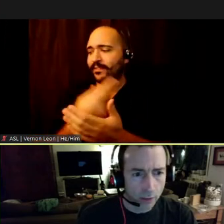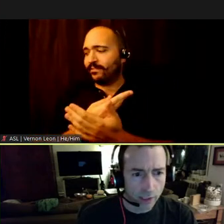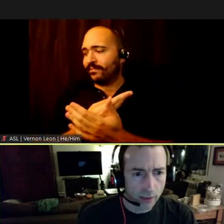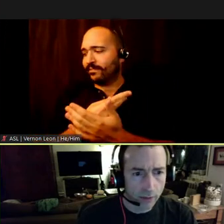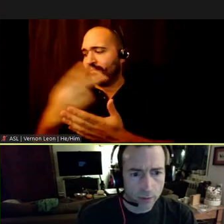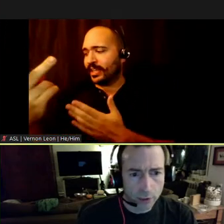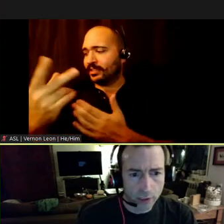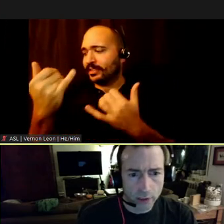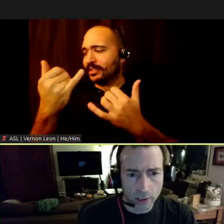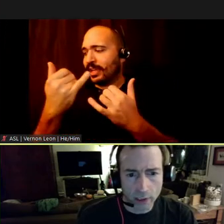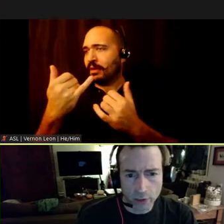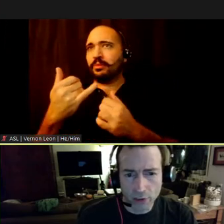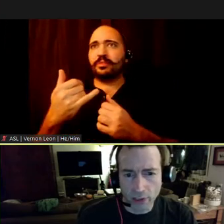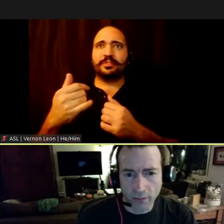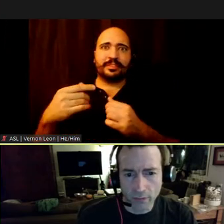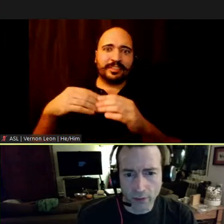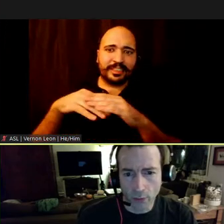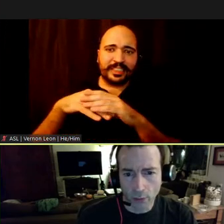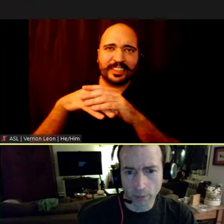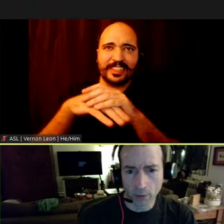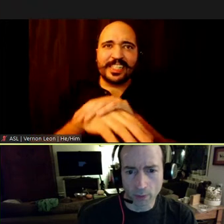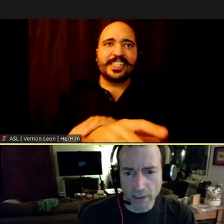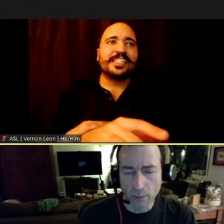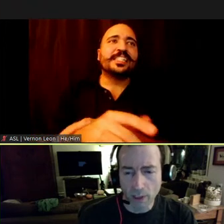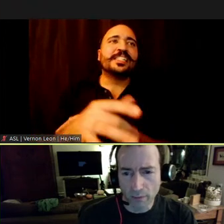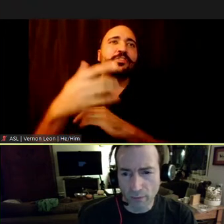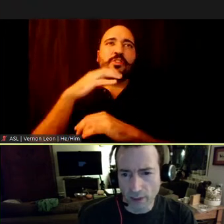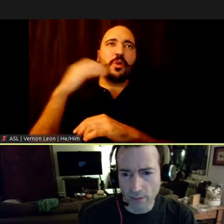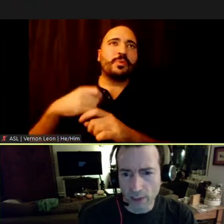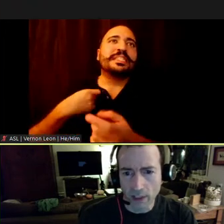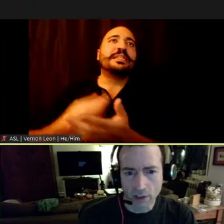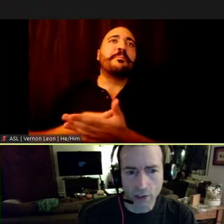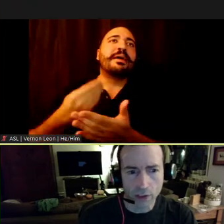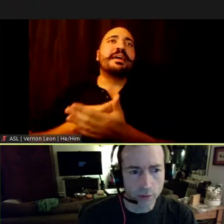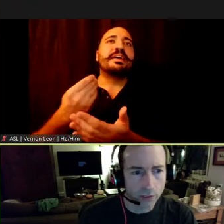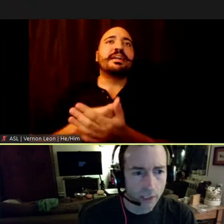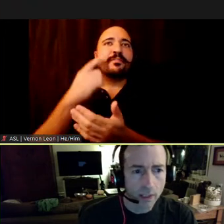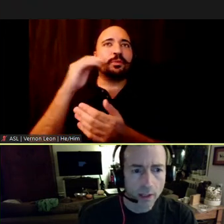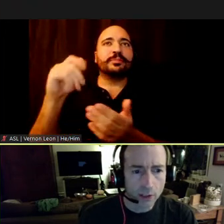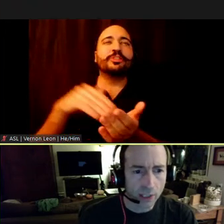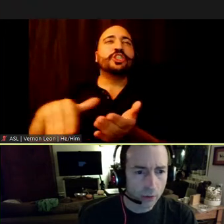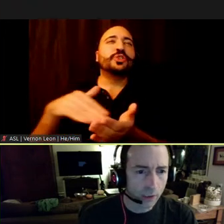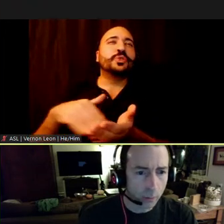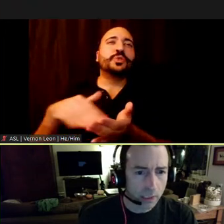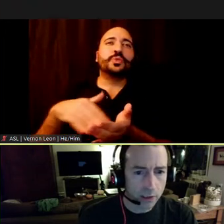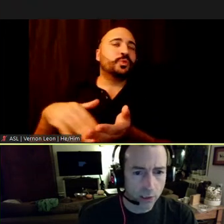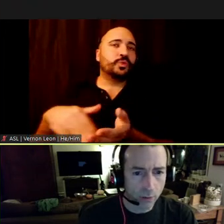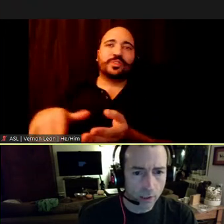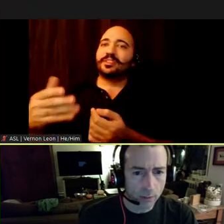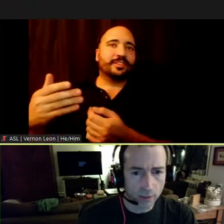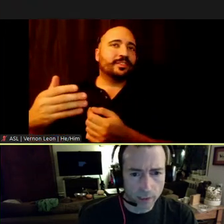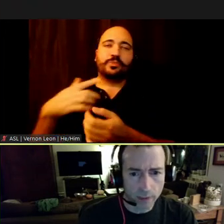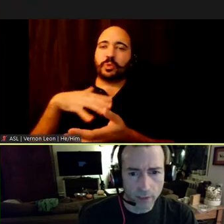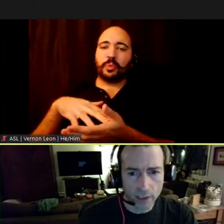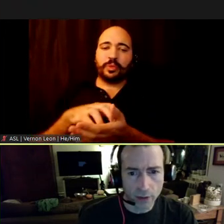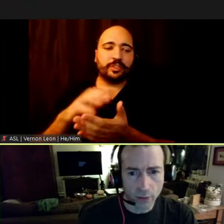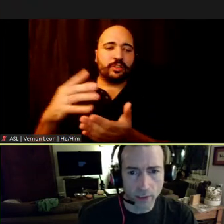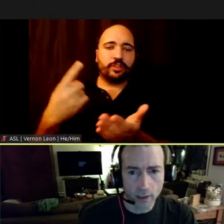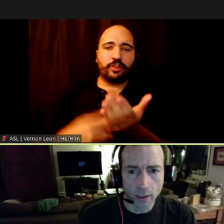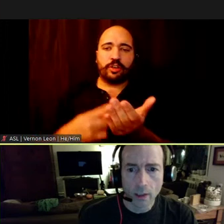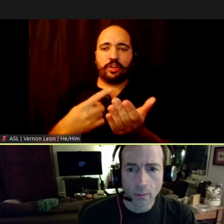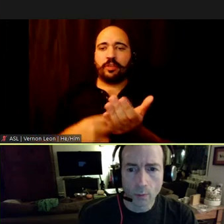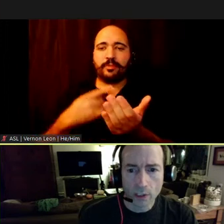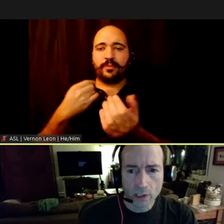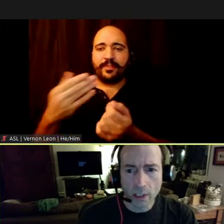So now they are reaching into the kitchen sink for the old, but we need money for the MTA excuse. This actually weakens their argument if you give it any